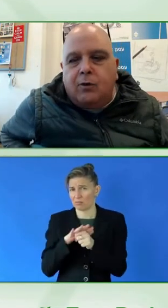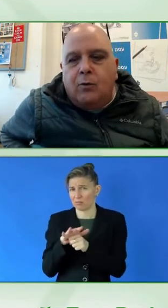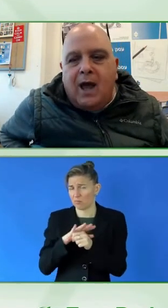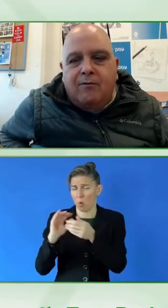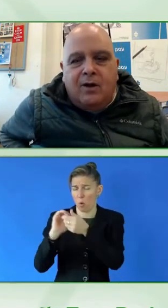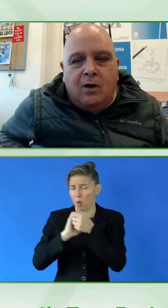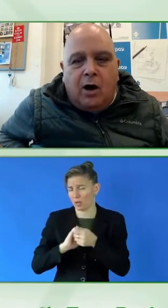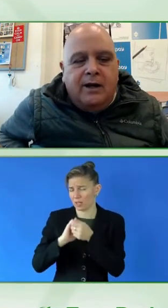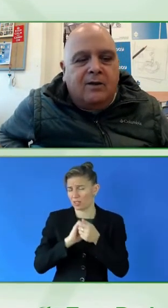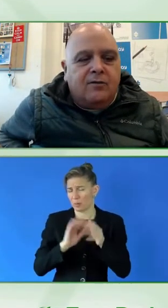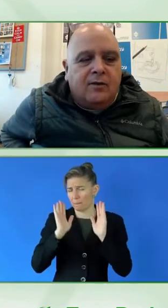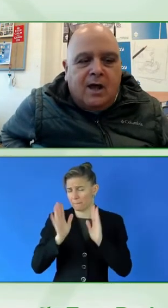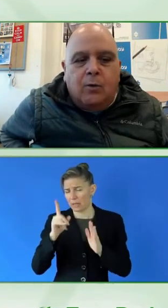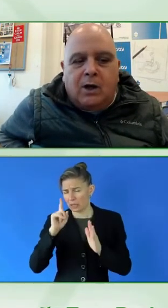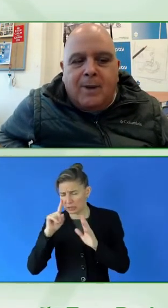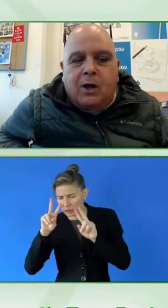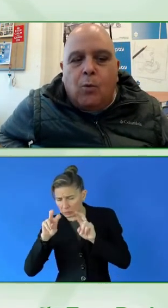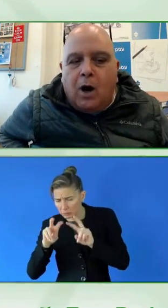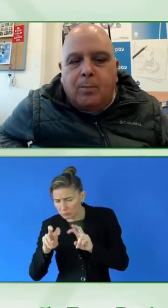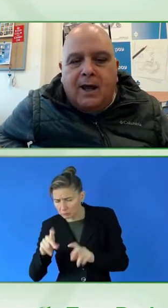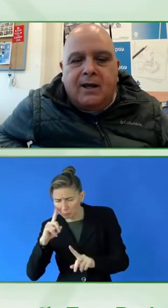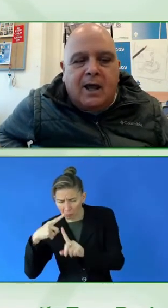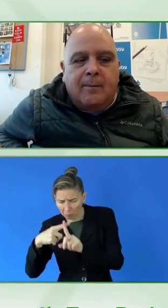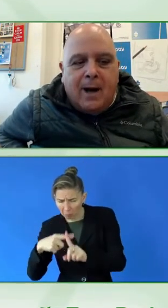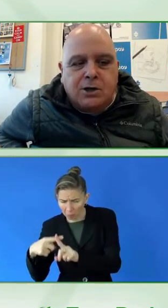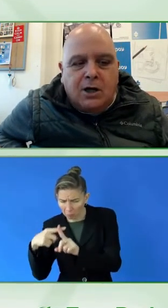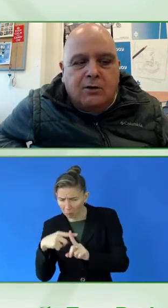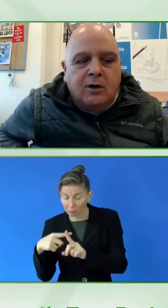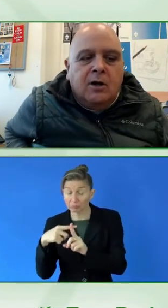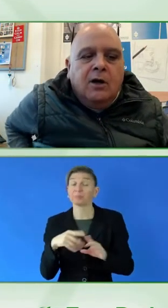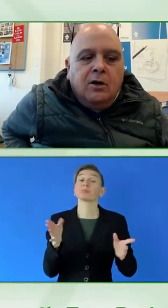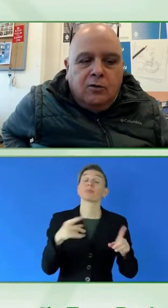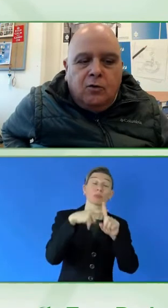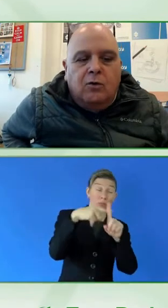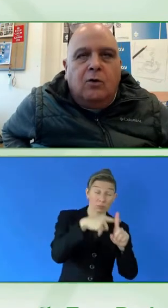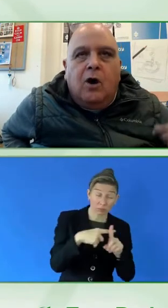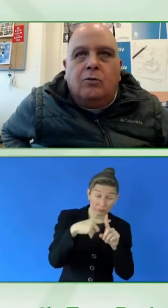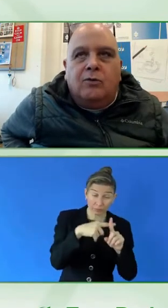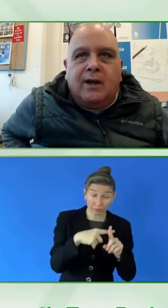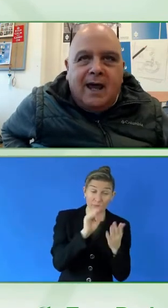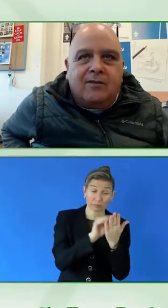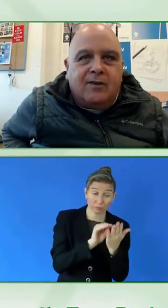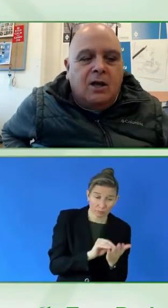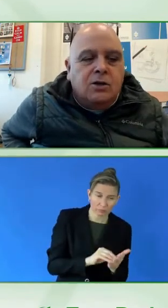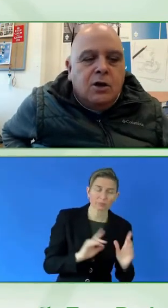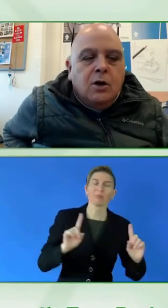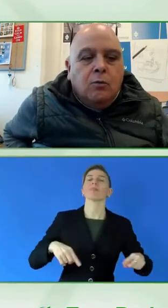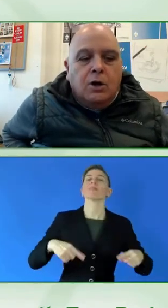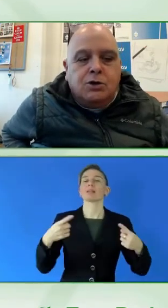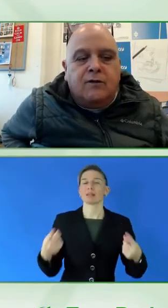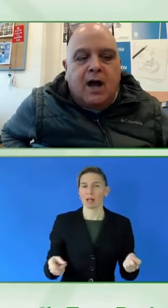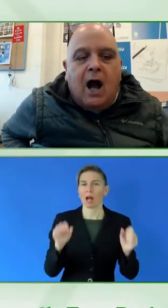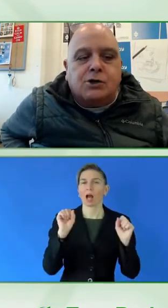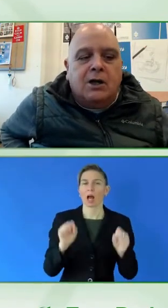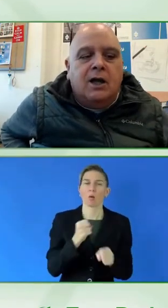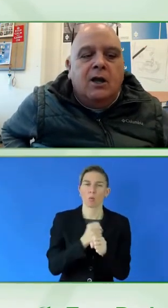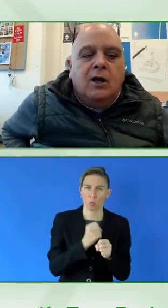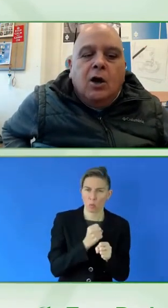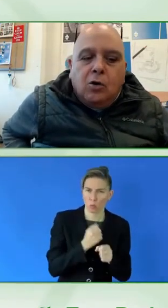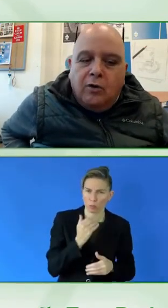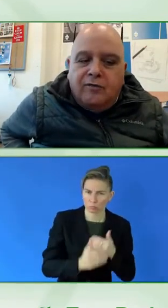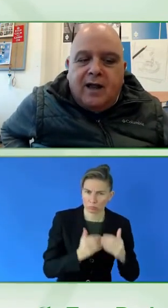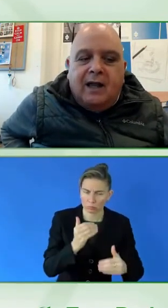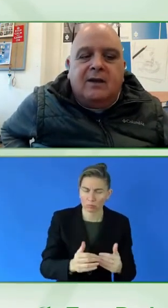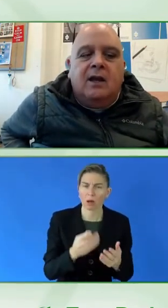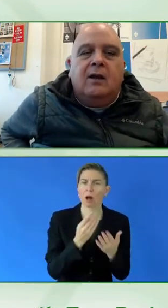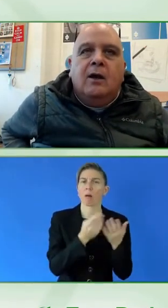And after we have the audits, then we can make a work plan and the budget to go to the next stage, which is actually